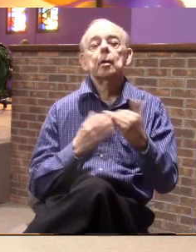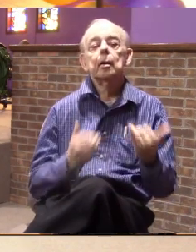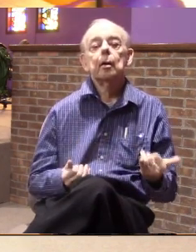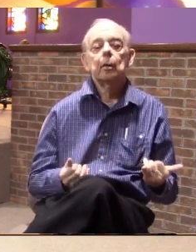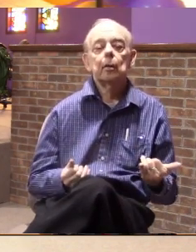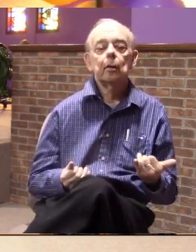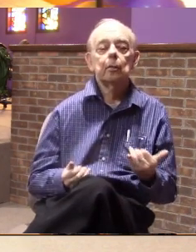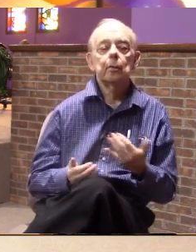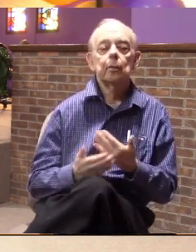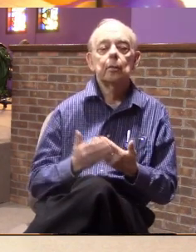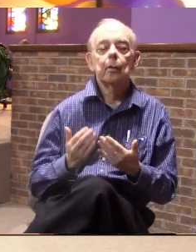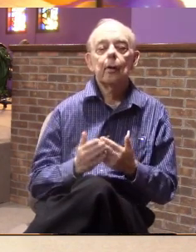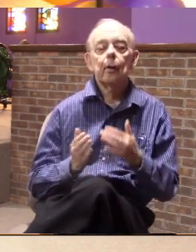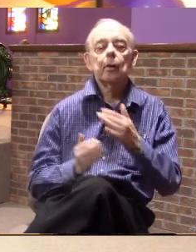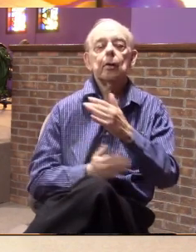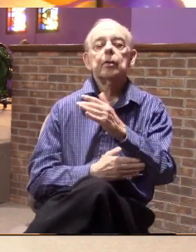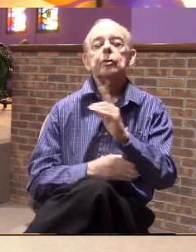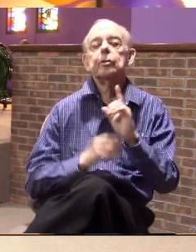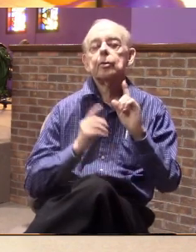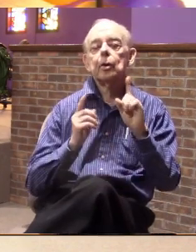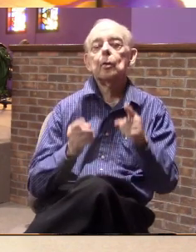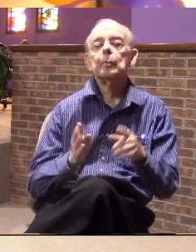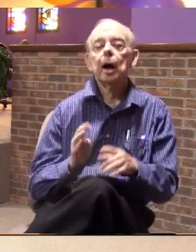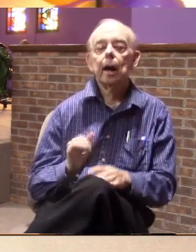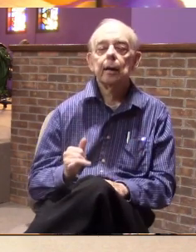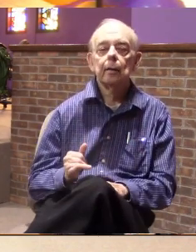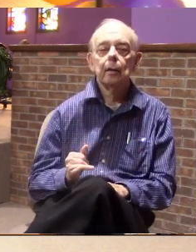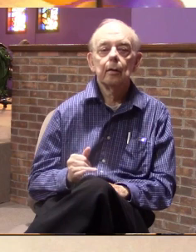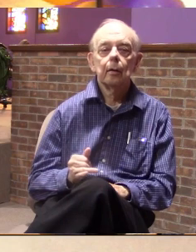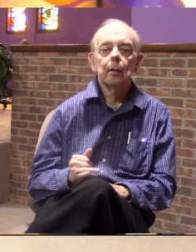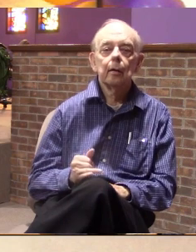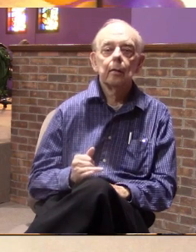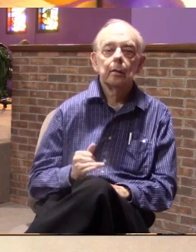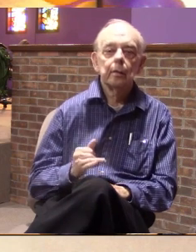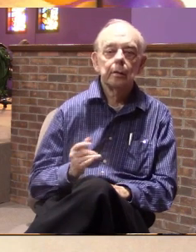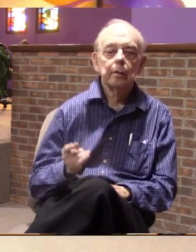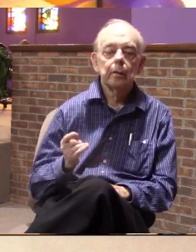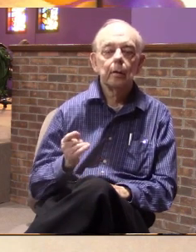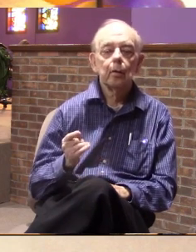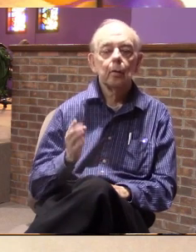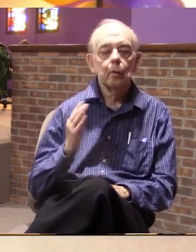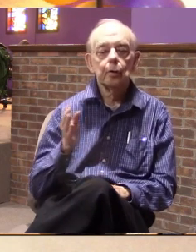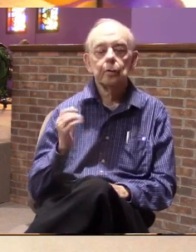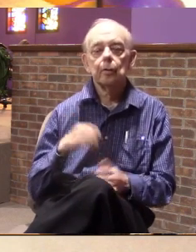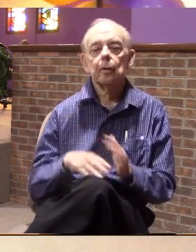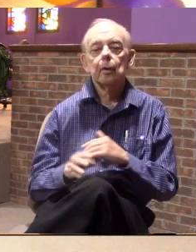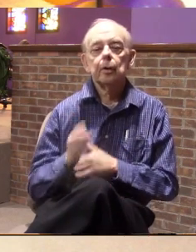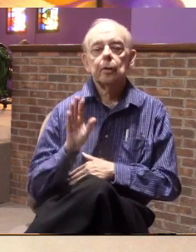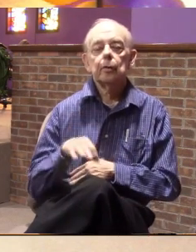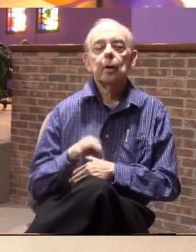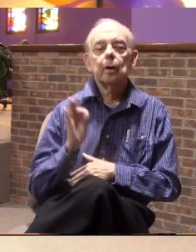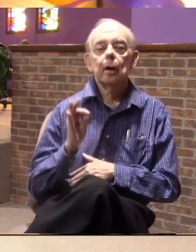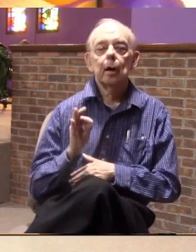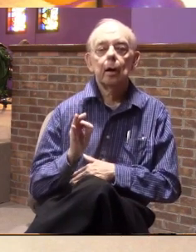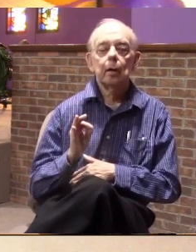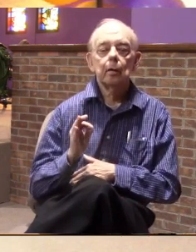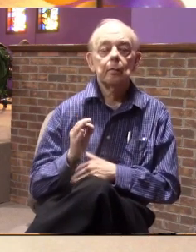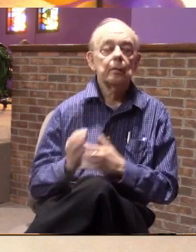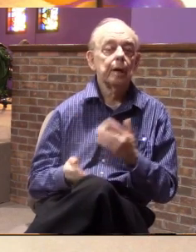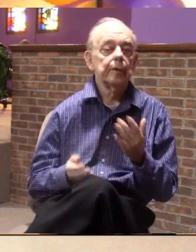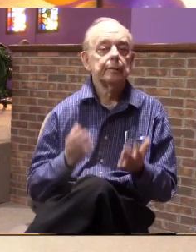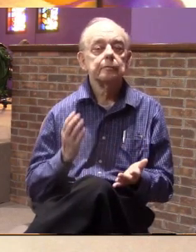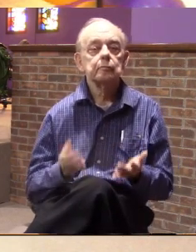almost every bridge that you go by or woods that you go into, you're going to find probably